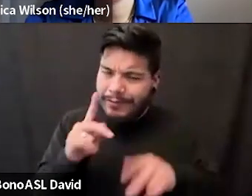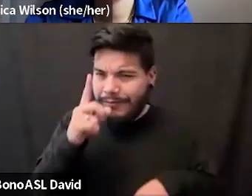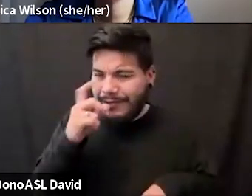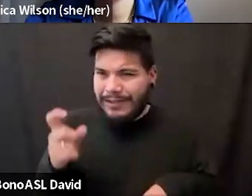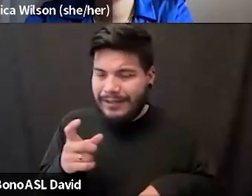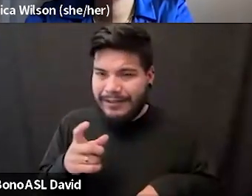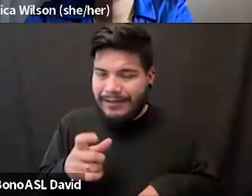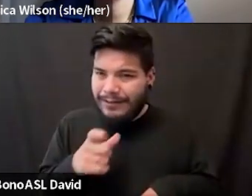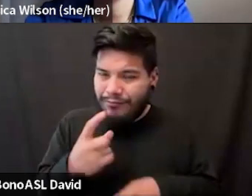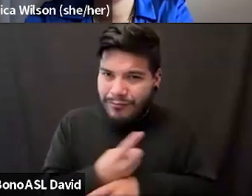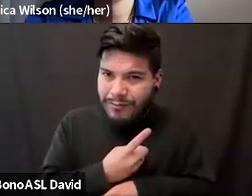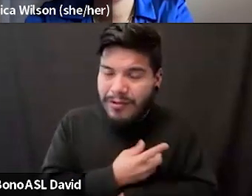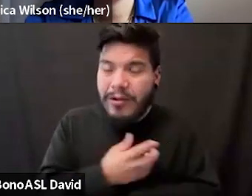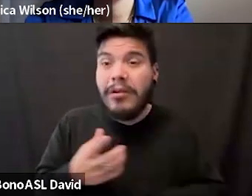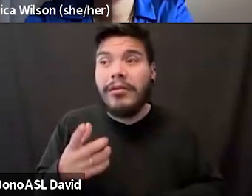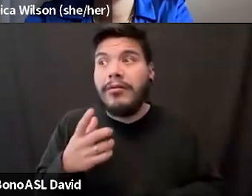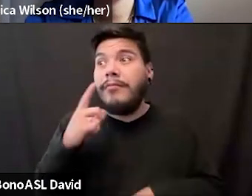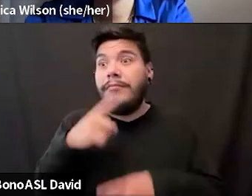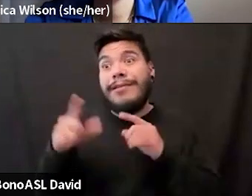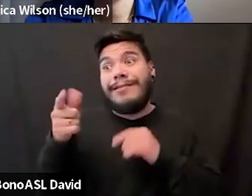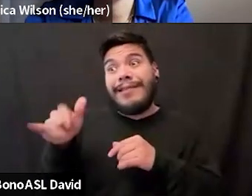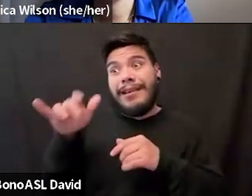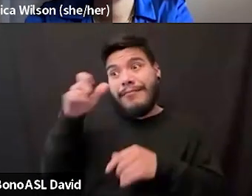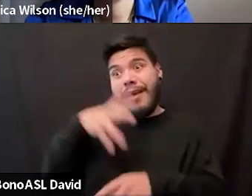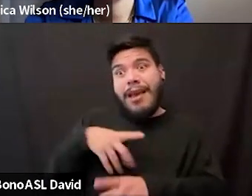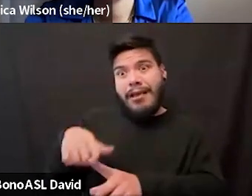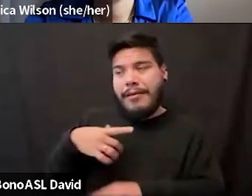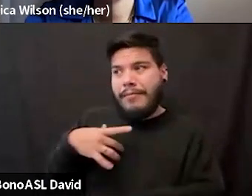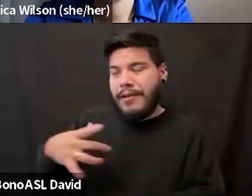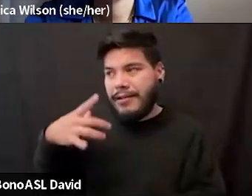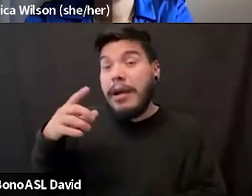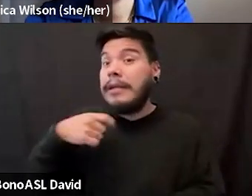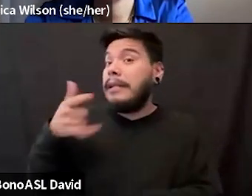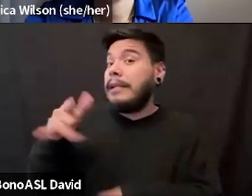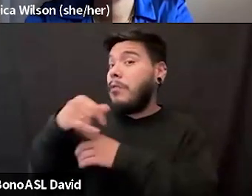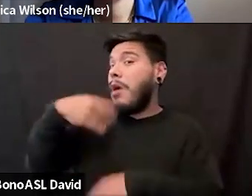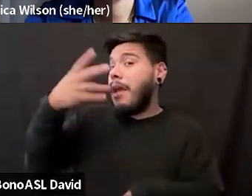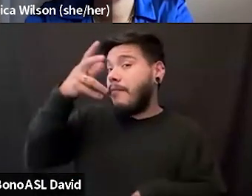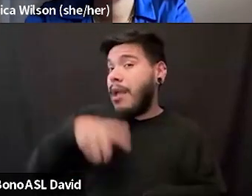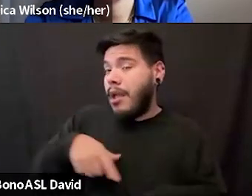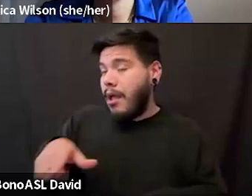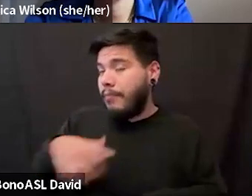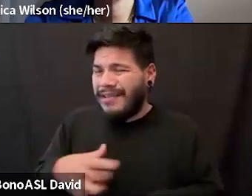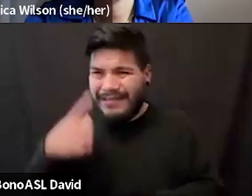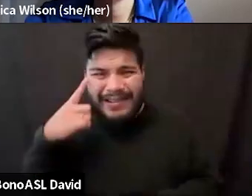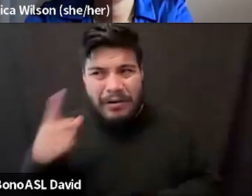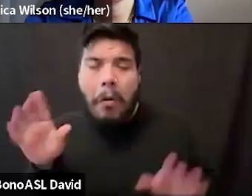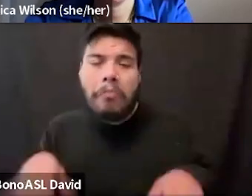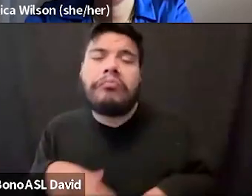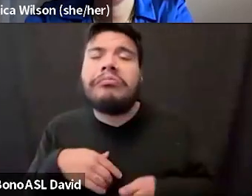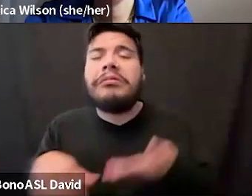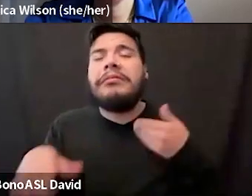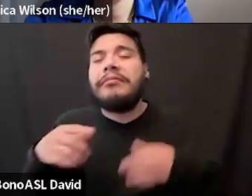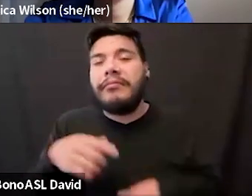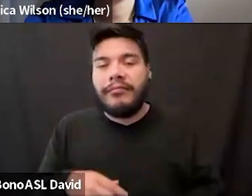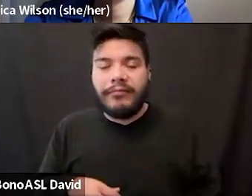pass for that. And we gotta have you stop doing that right now. Um, Chef, I don't think we heard from you about